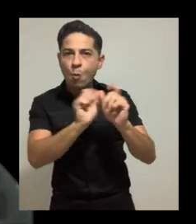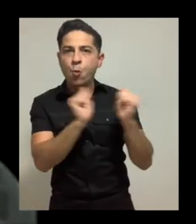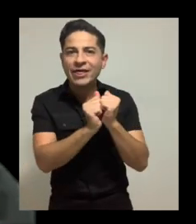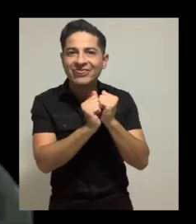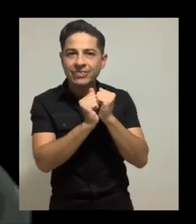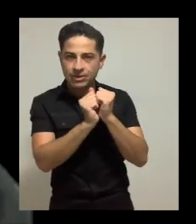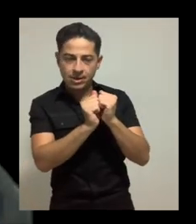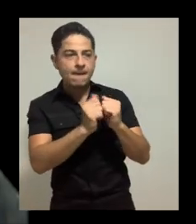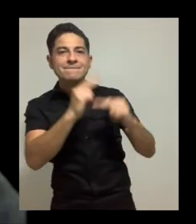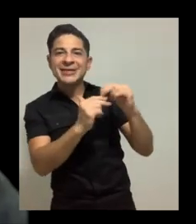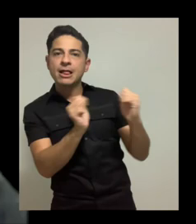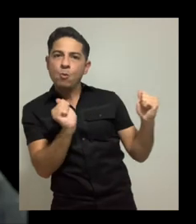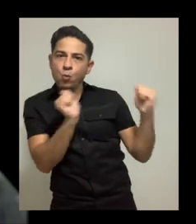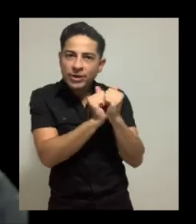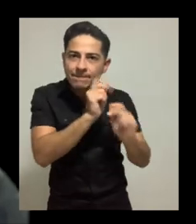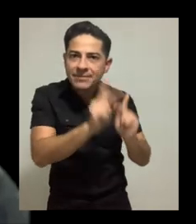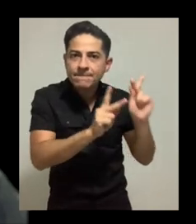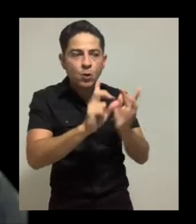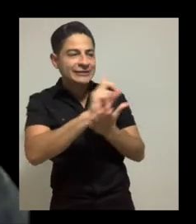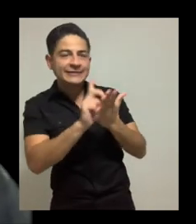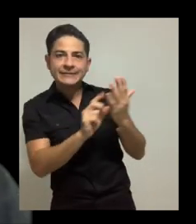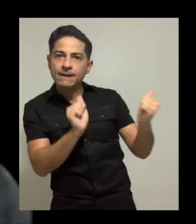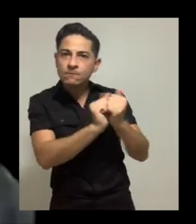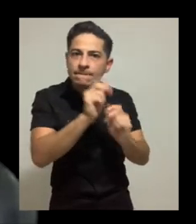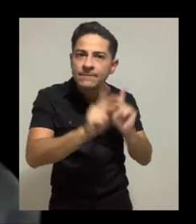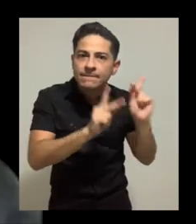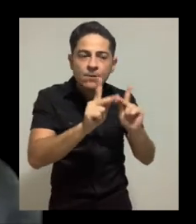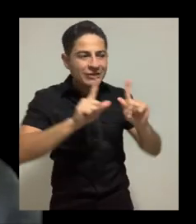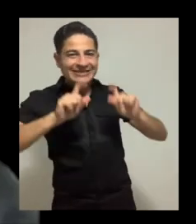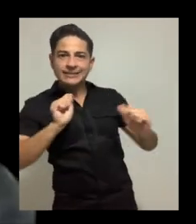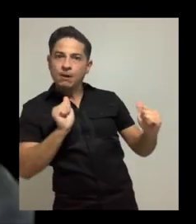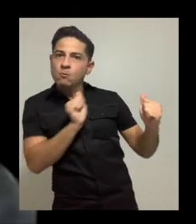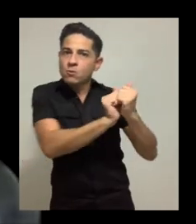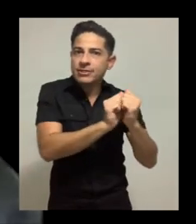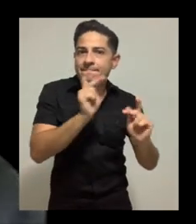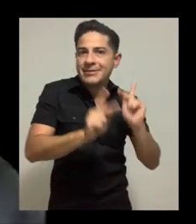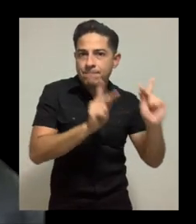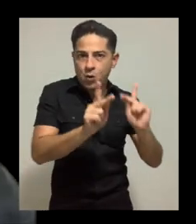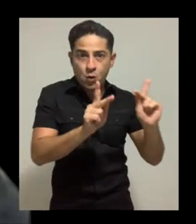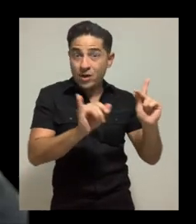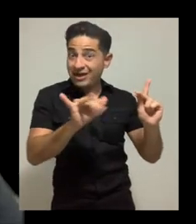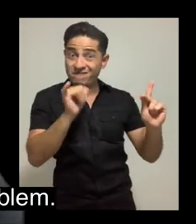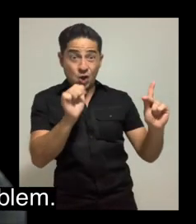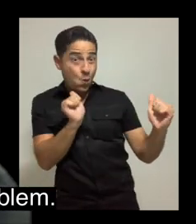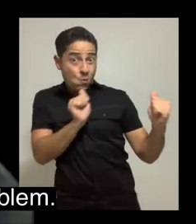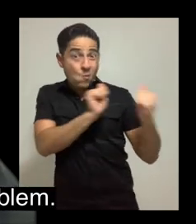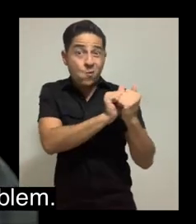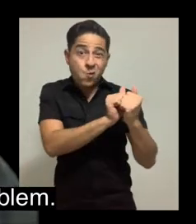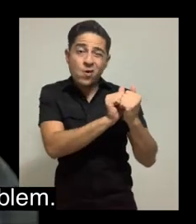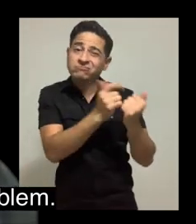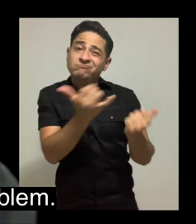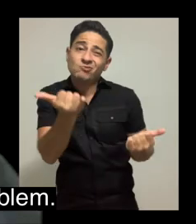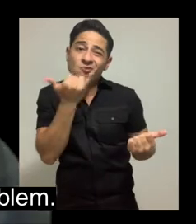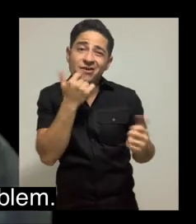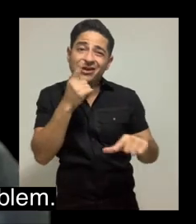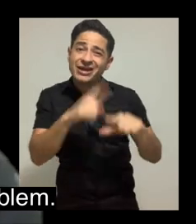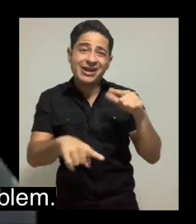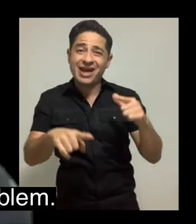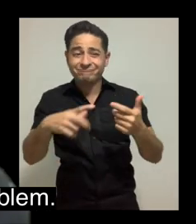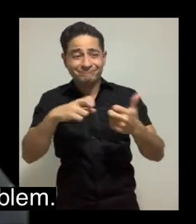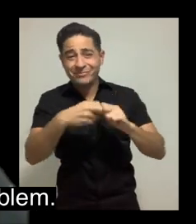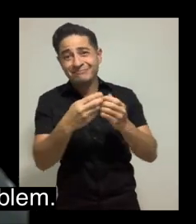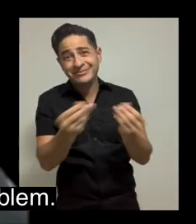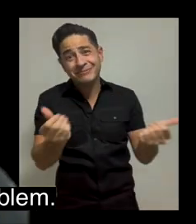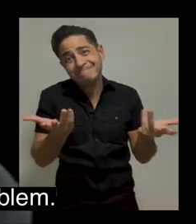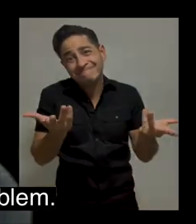with someone, not for someone. Build with people, design with people, test with people. If you don't do it this